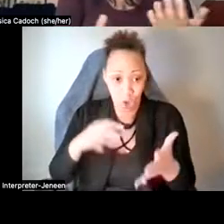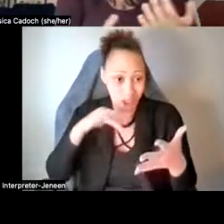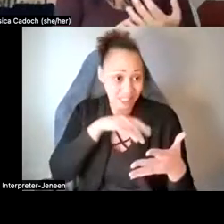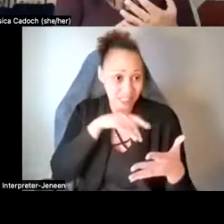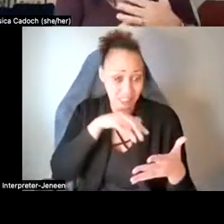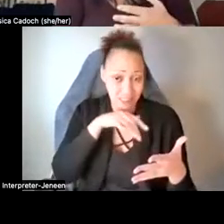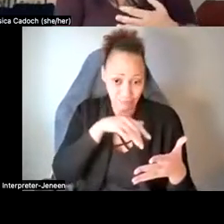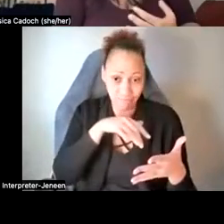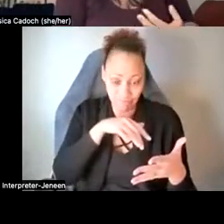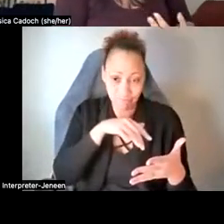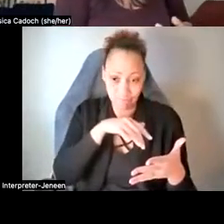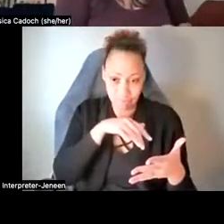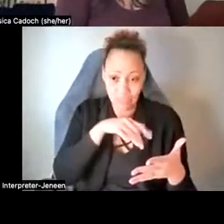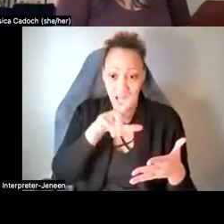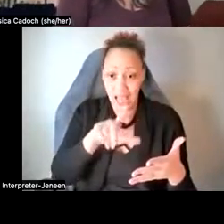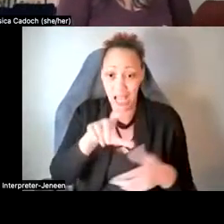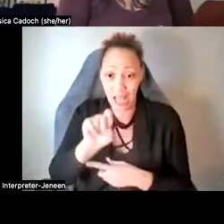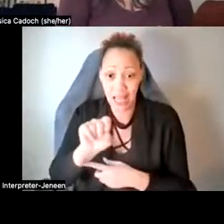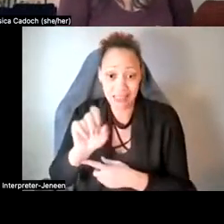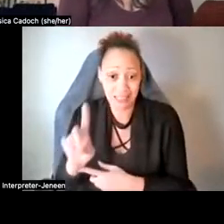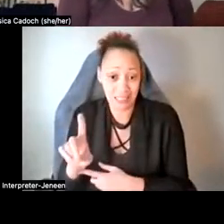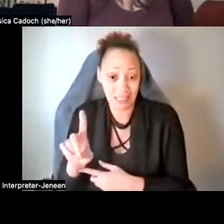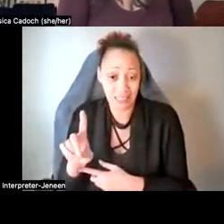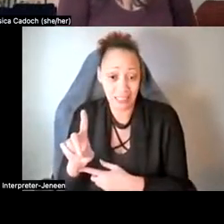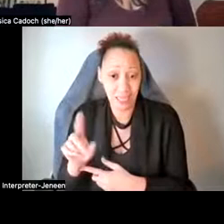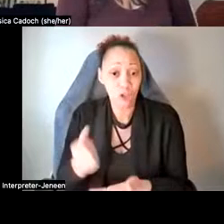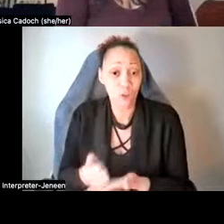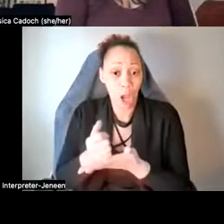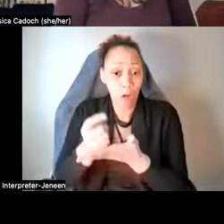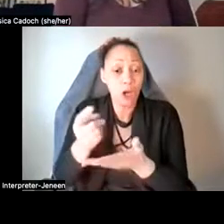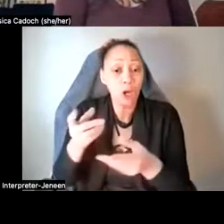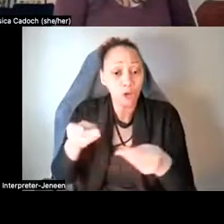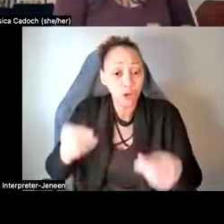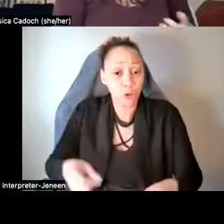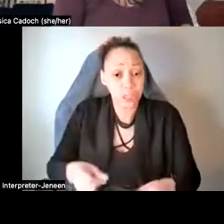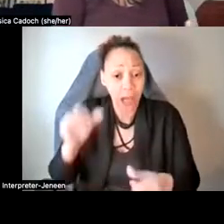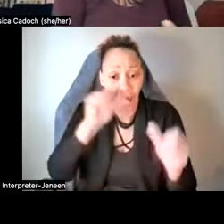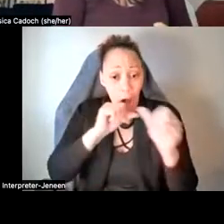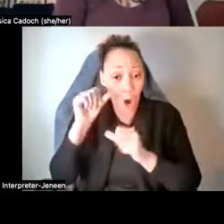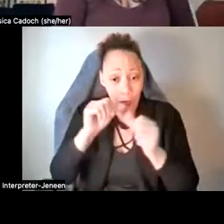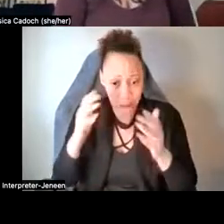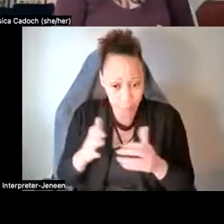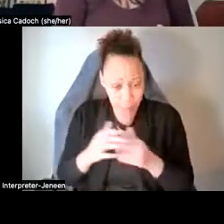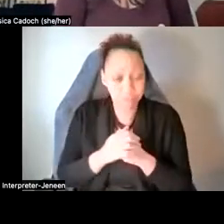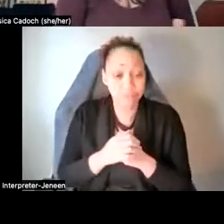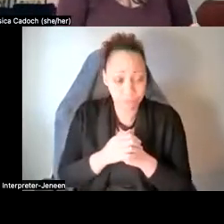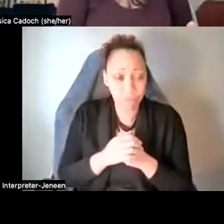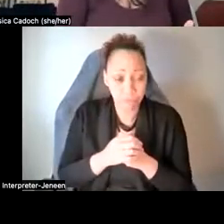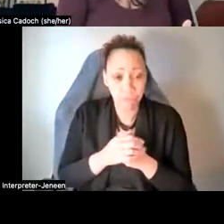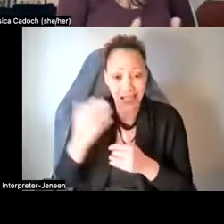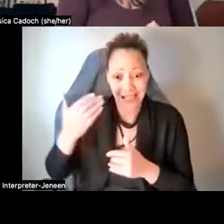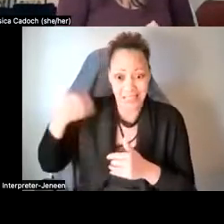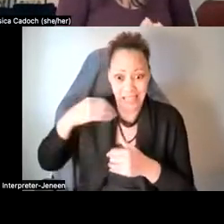who studied LSD for the treatment of alcoholism. In the 1950s, and the term was meant to mean mind